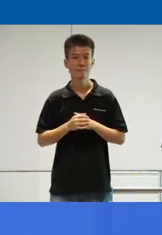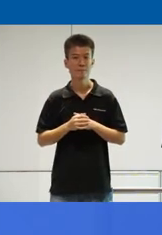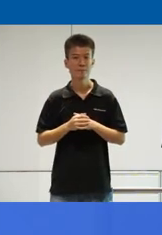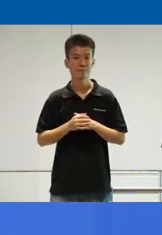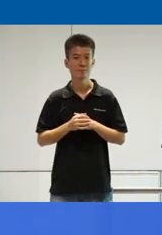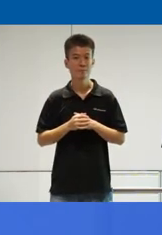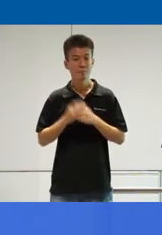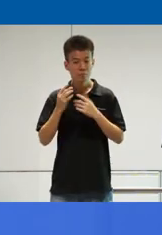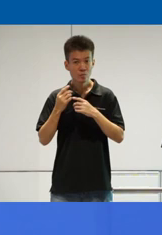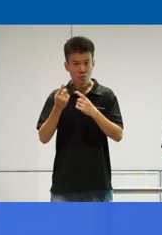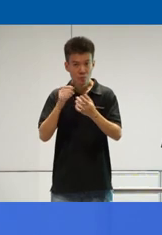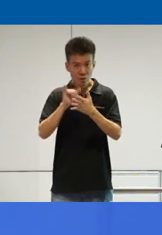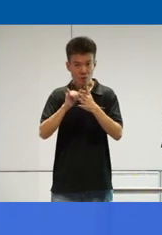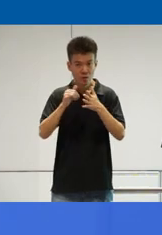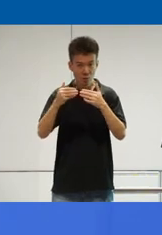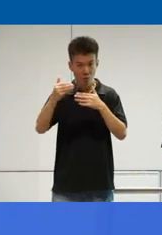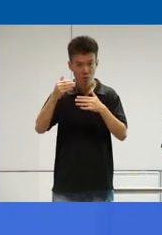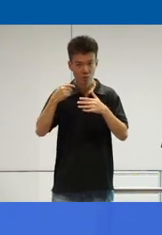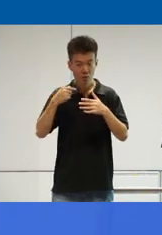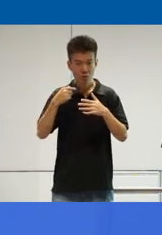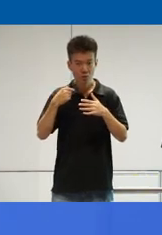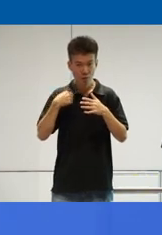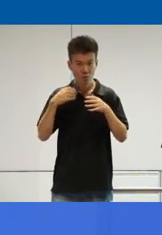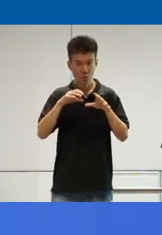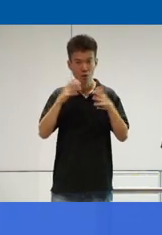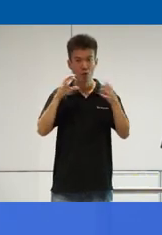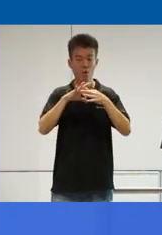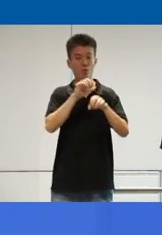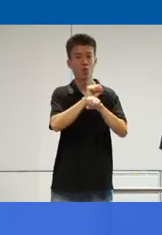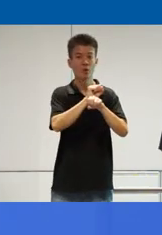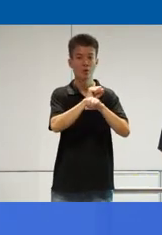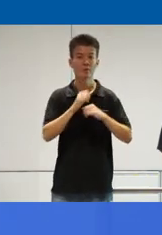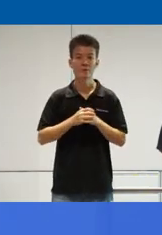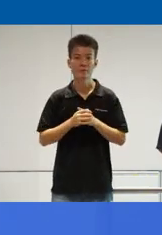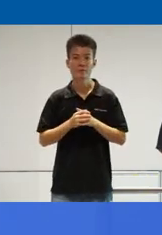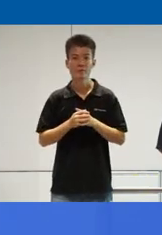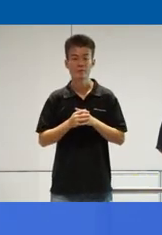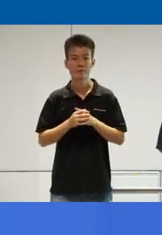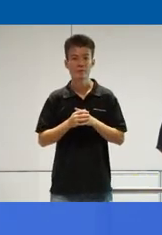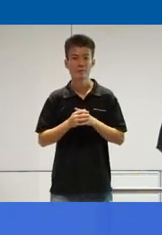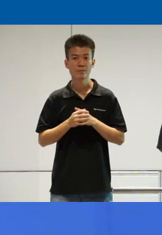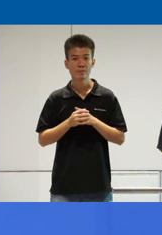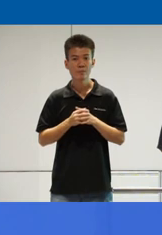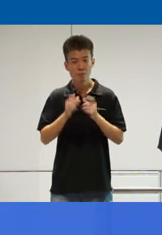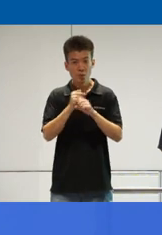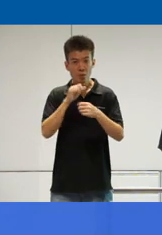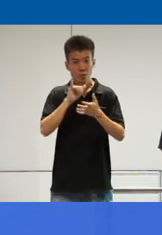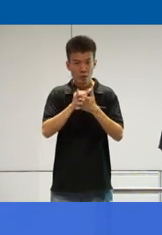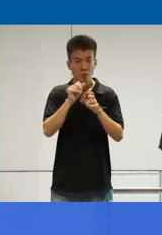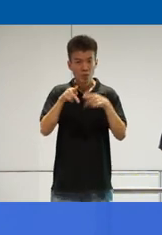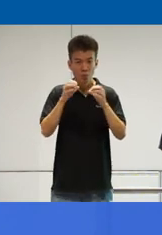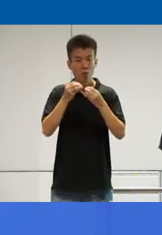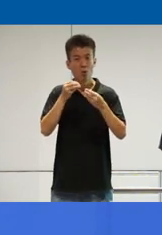So since we are a car maker, we have done a lot of works to make the vehicle more